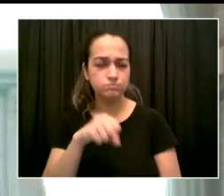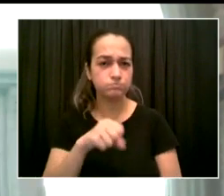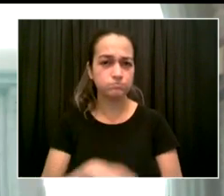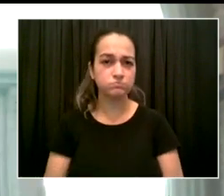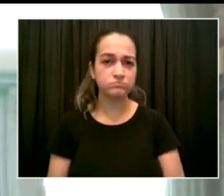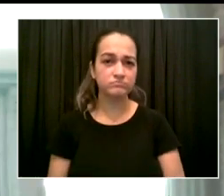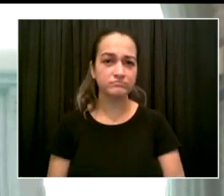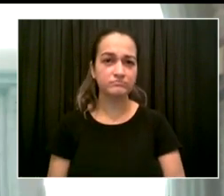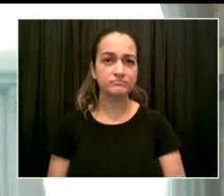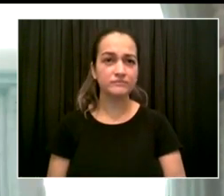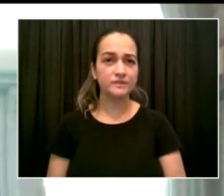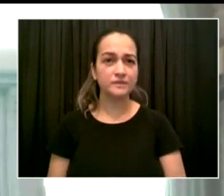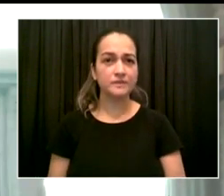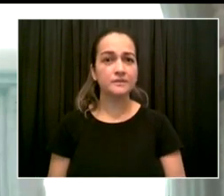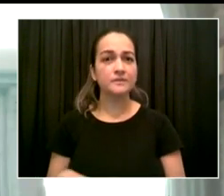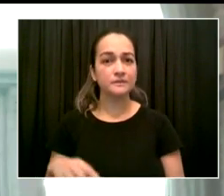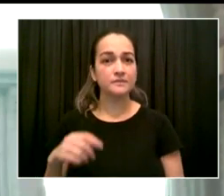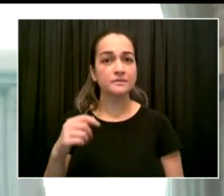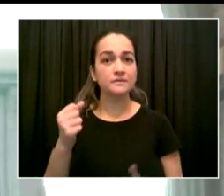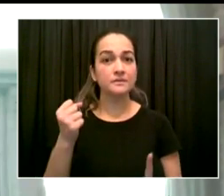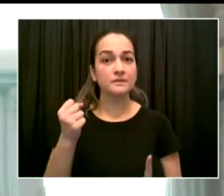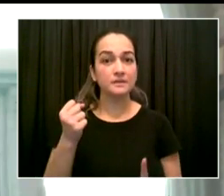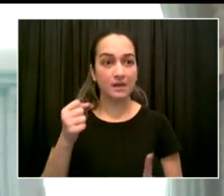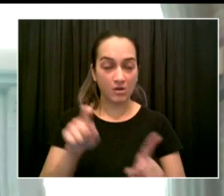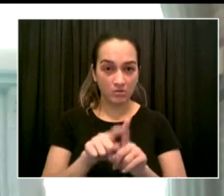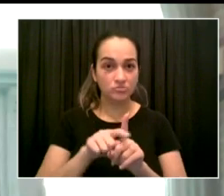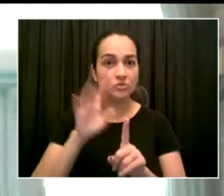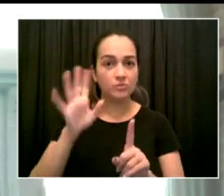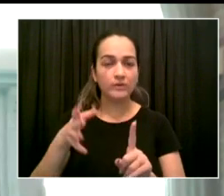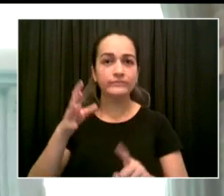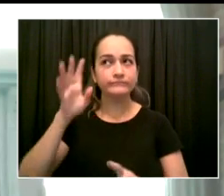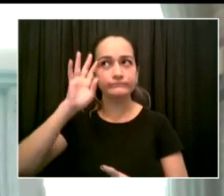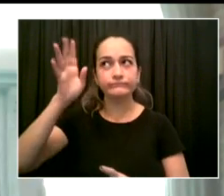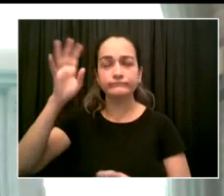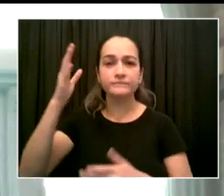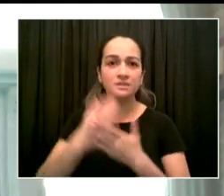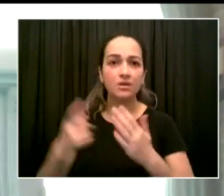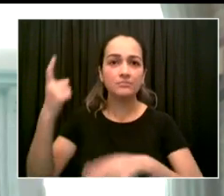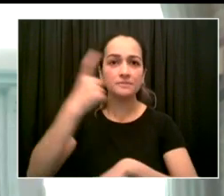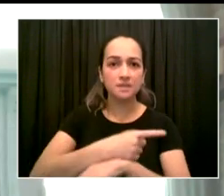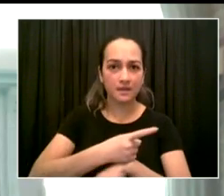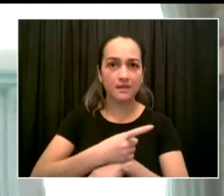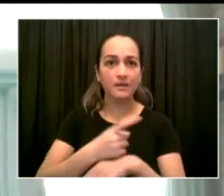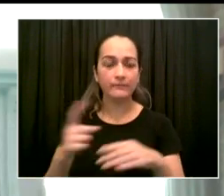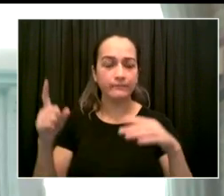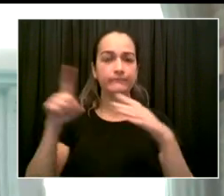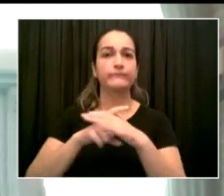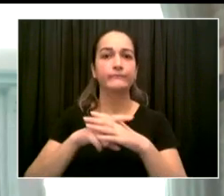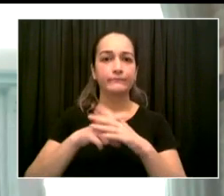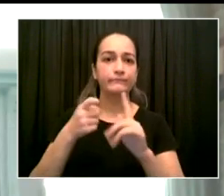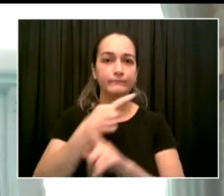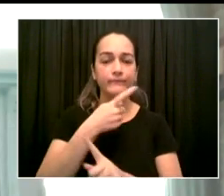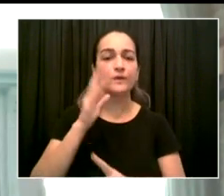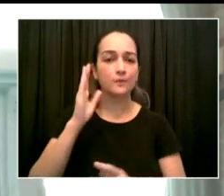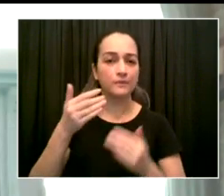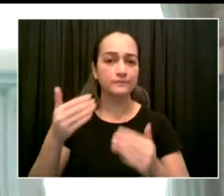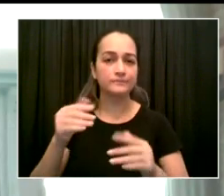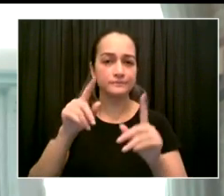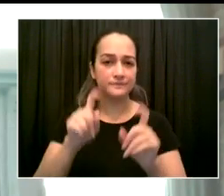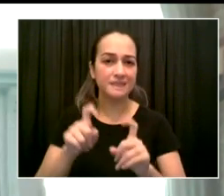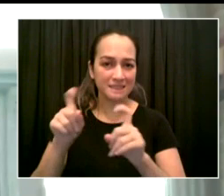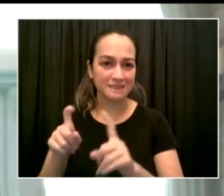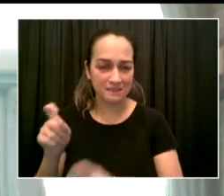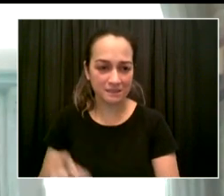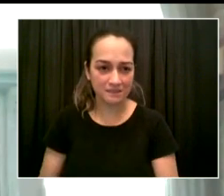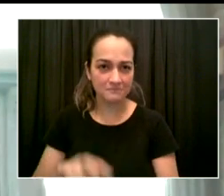understand the prevalence of COVID-19 in our schools. This year, every single school will have 10% of their school population